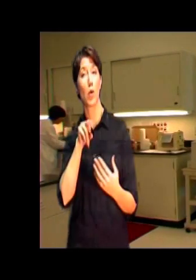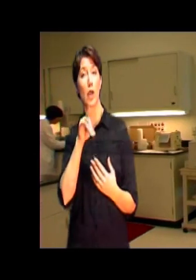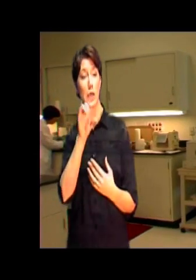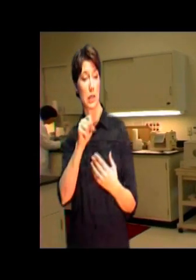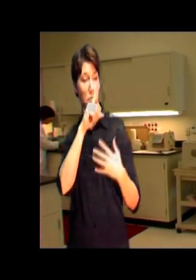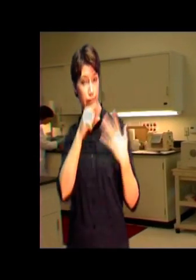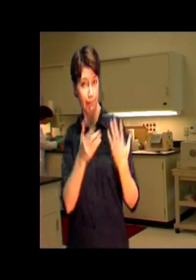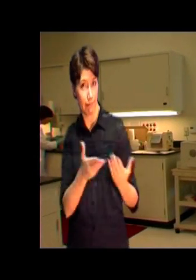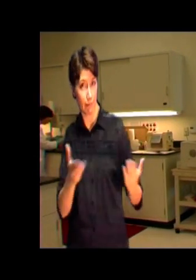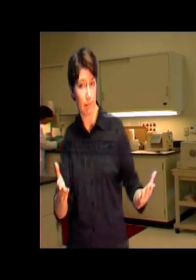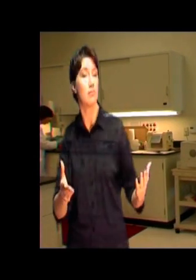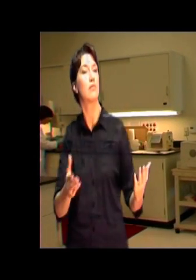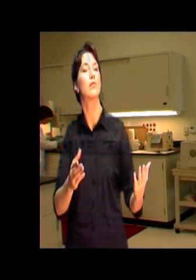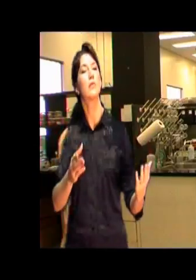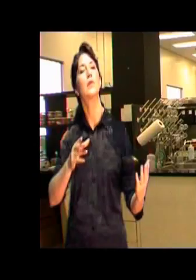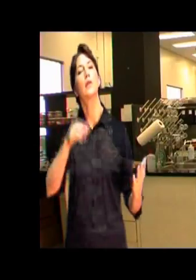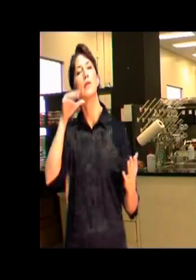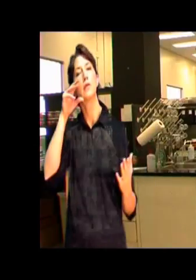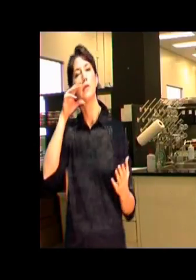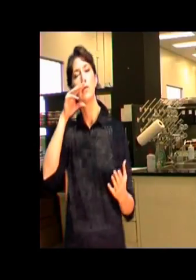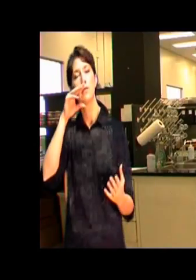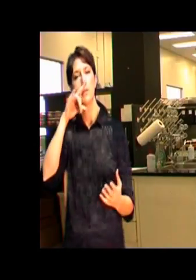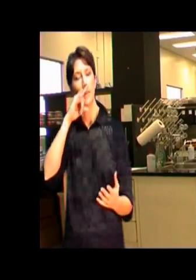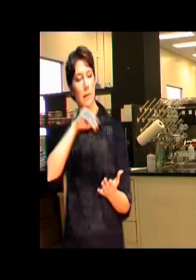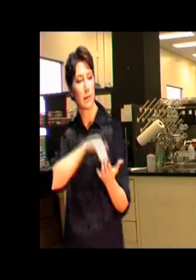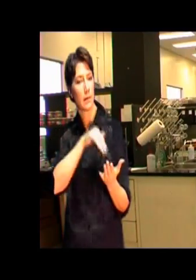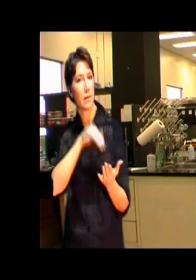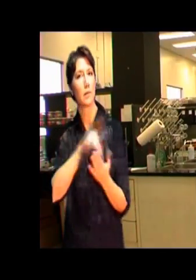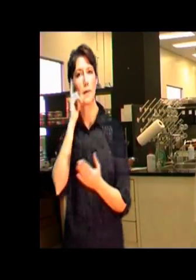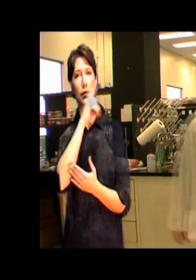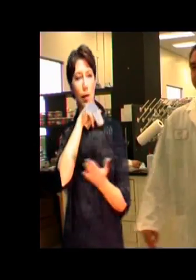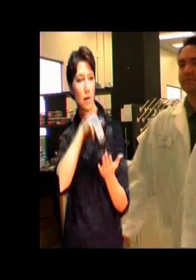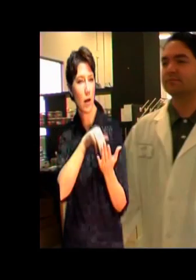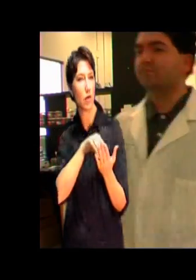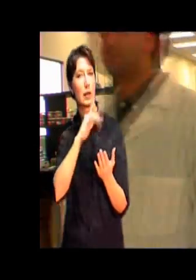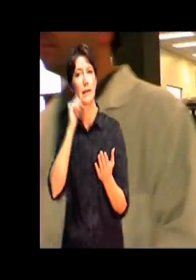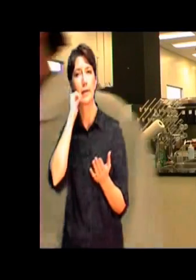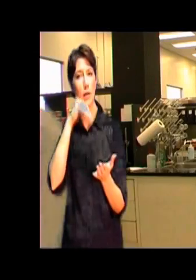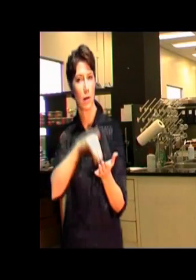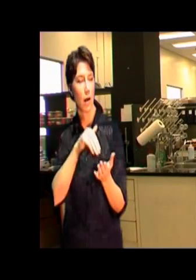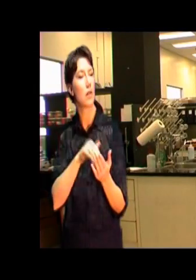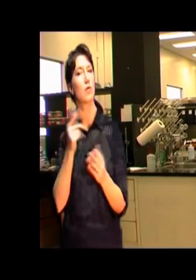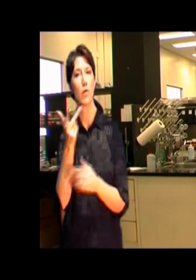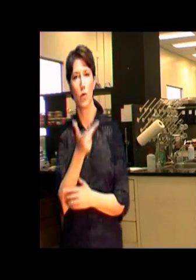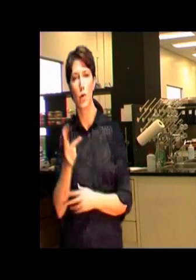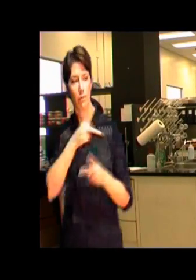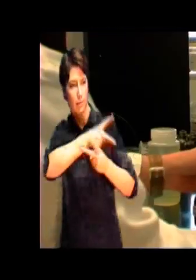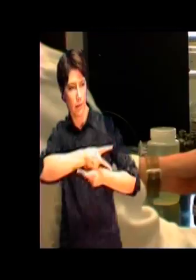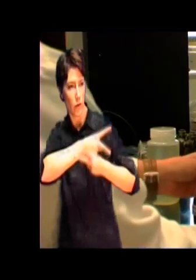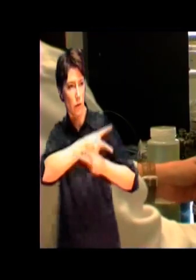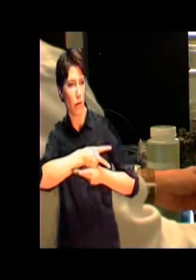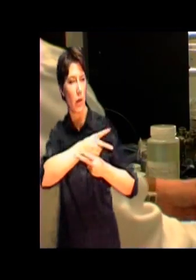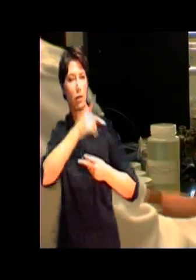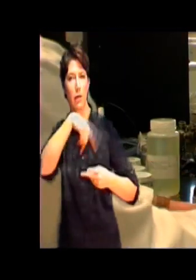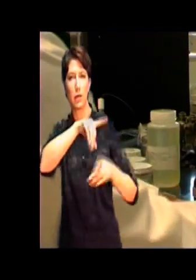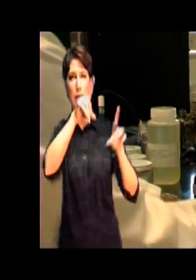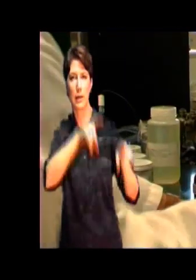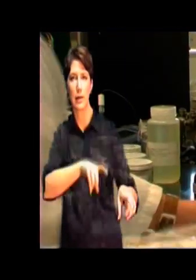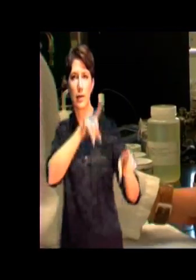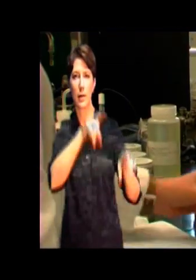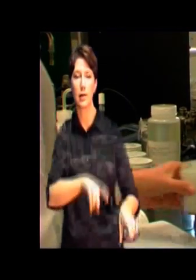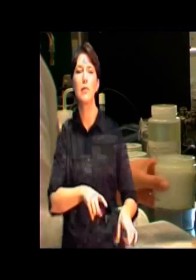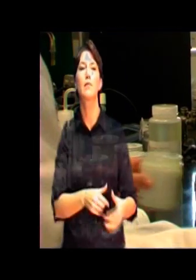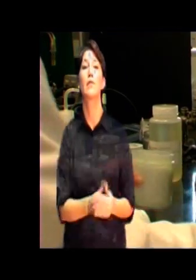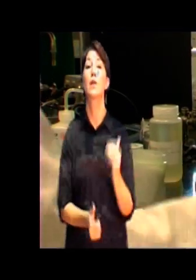under the supervision of dermatologists, pediatricians and ophthalmologists as required. The majority of